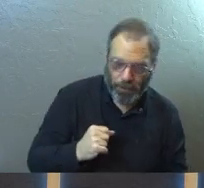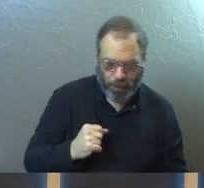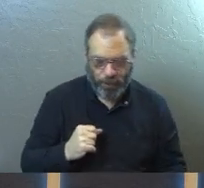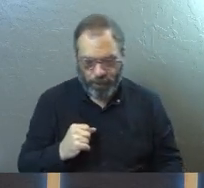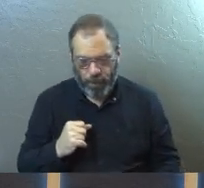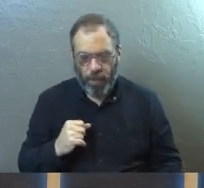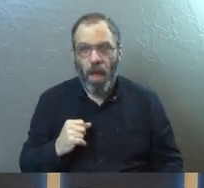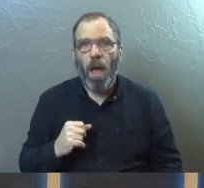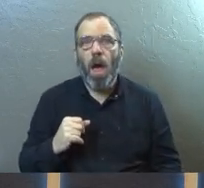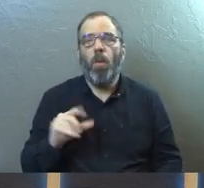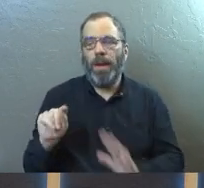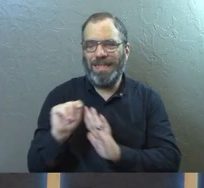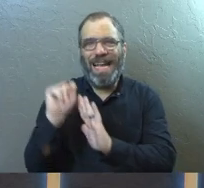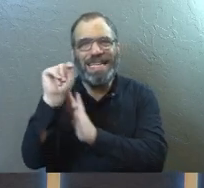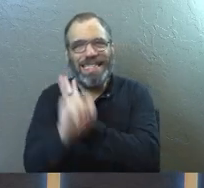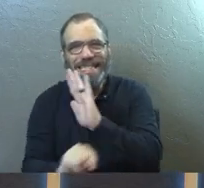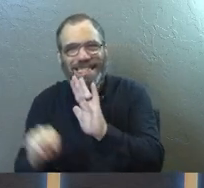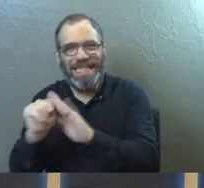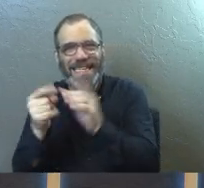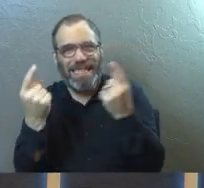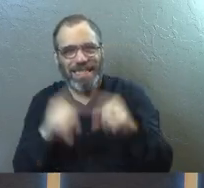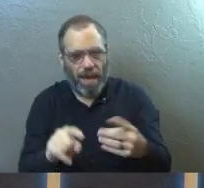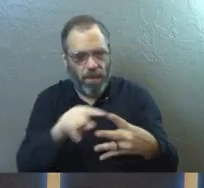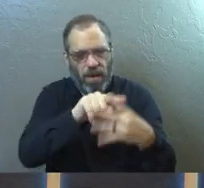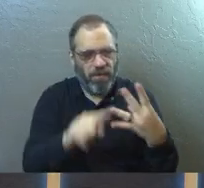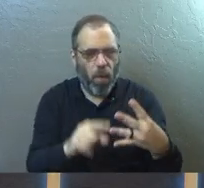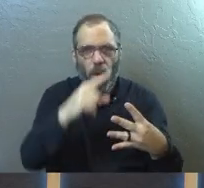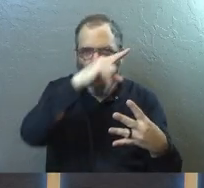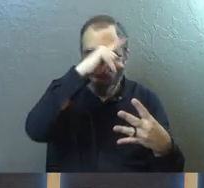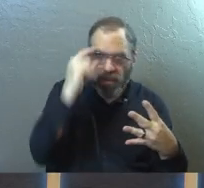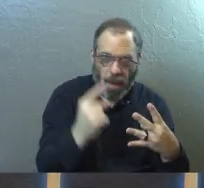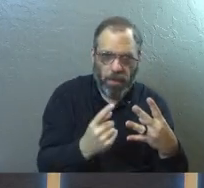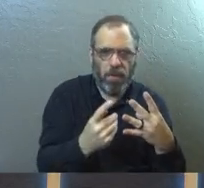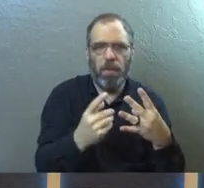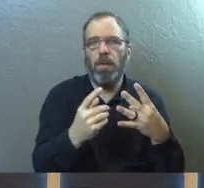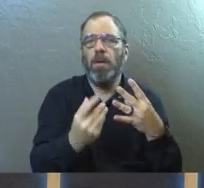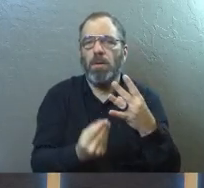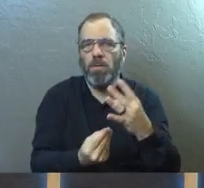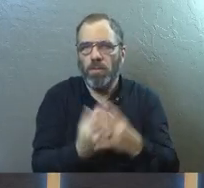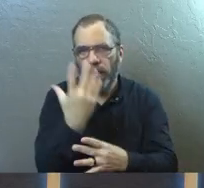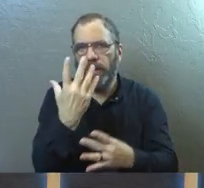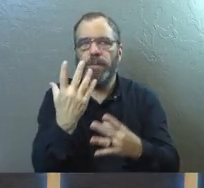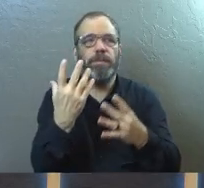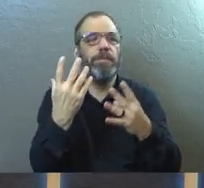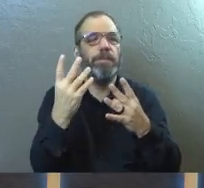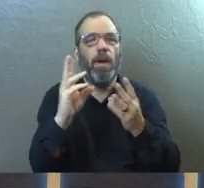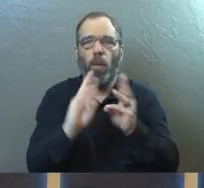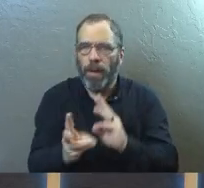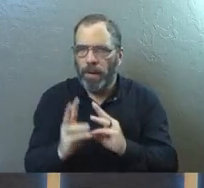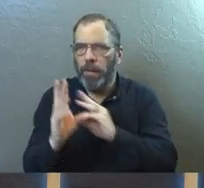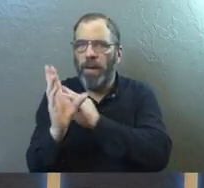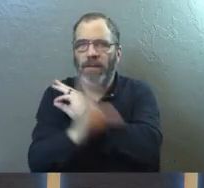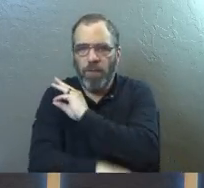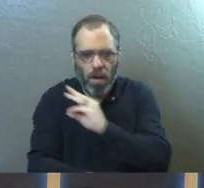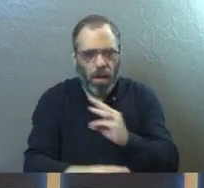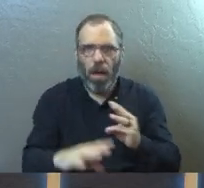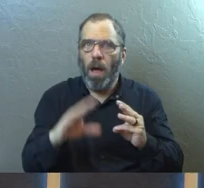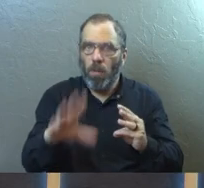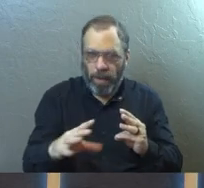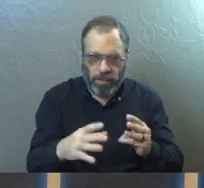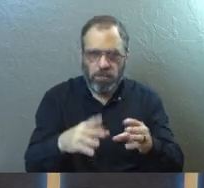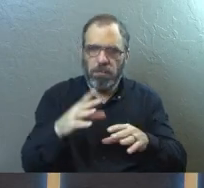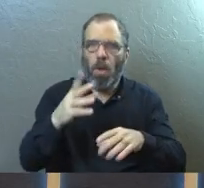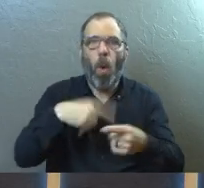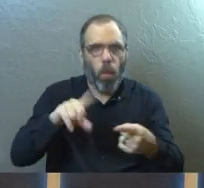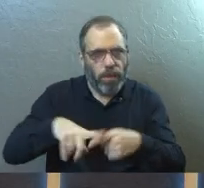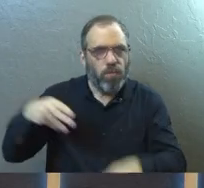When the seasons happen and the crops grow in their season, and you know every single year without fail, when you